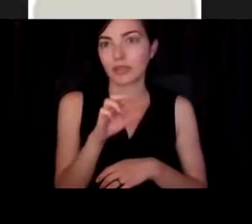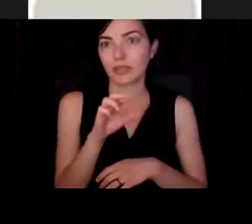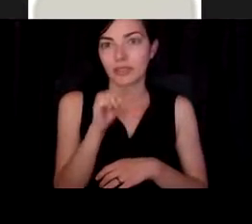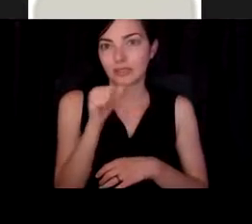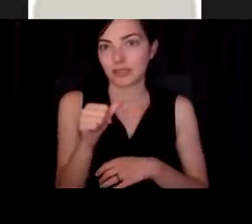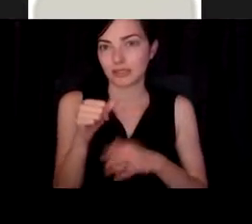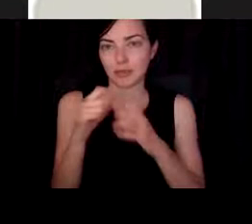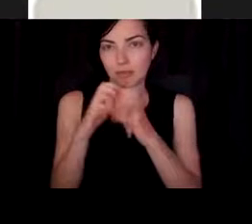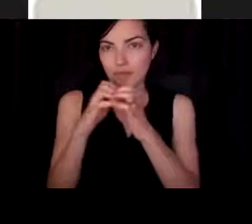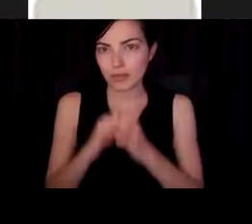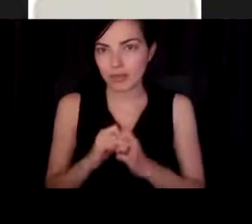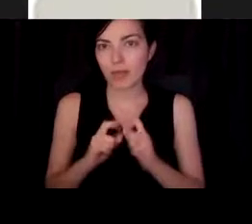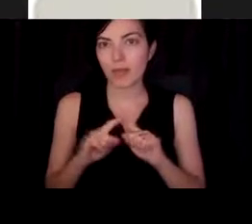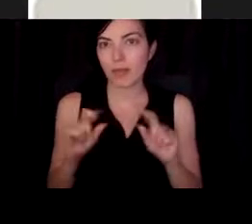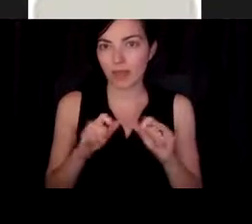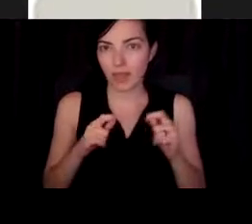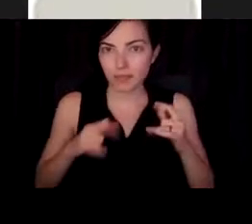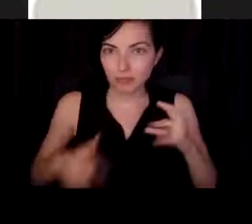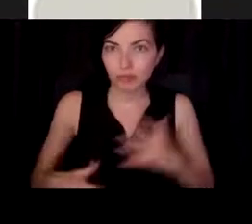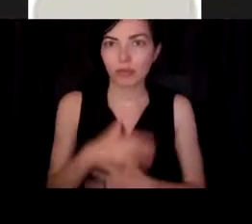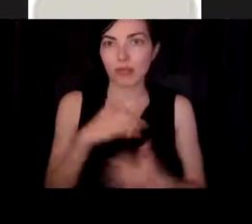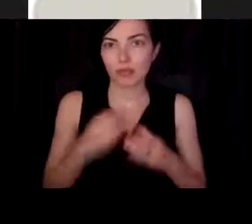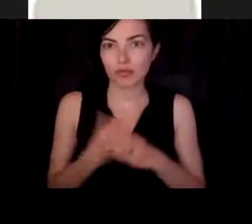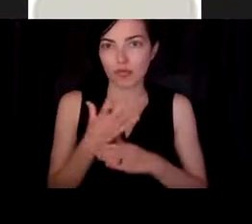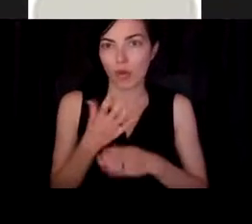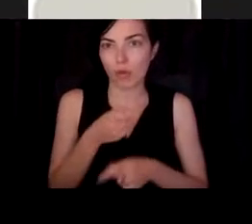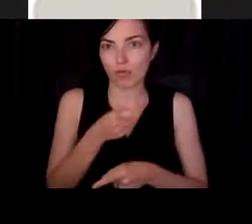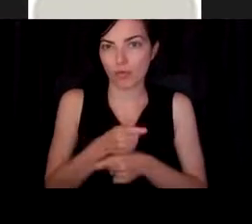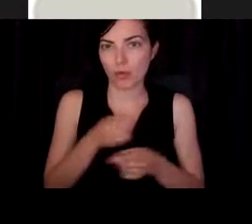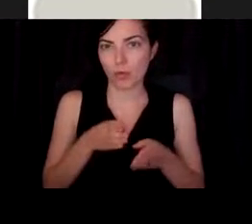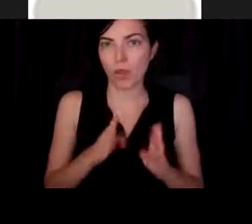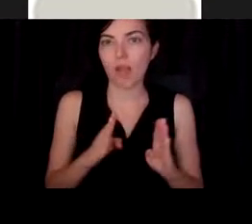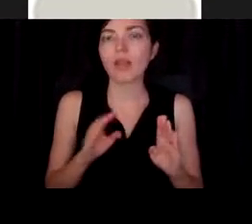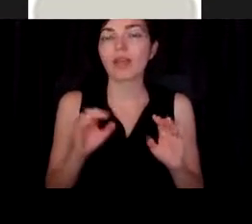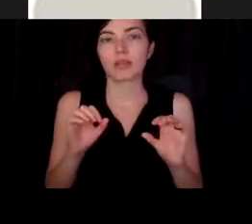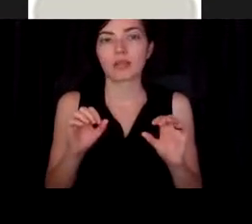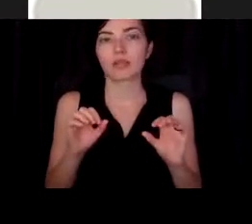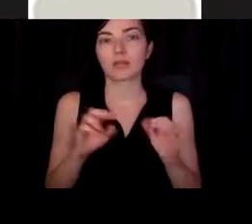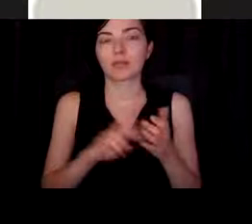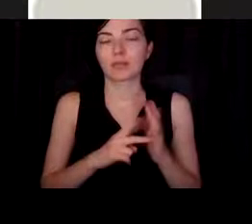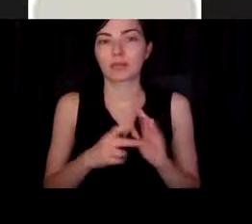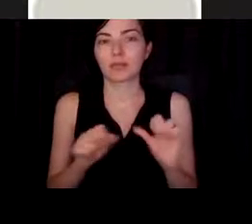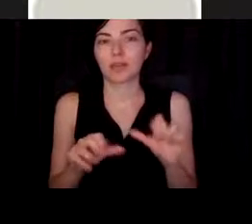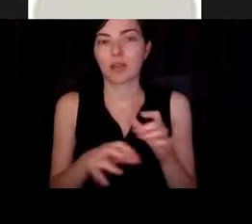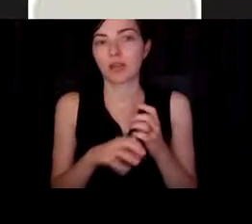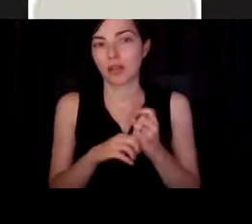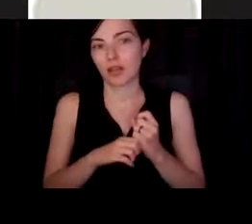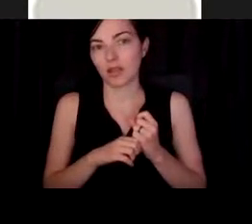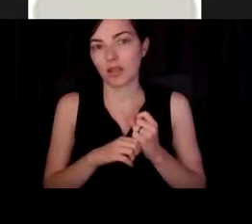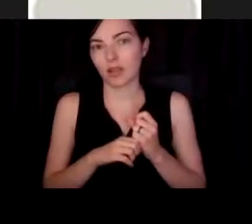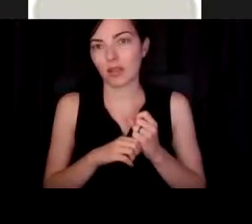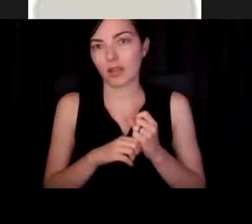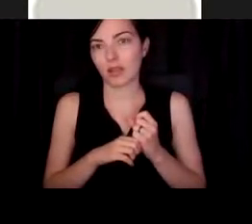populate it and grow in the right way. We can get these vascularized whole